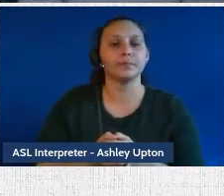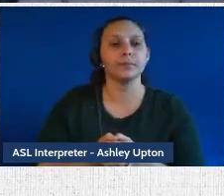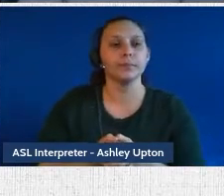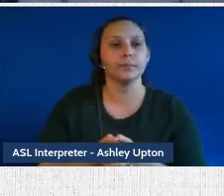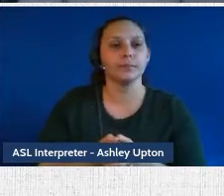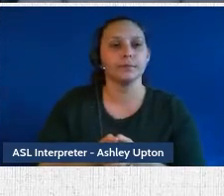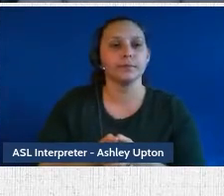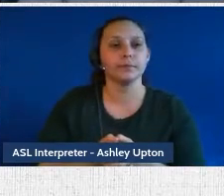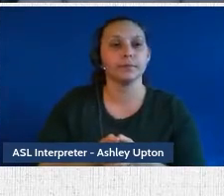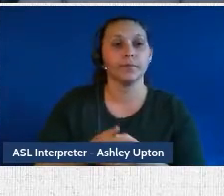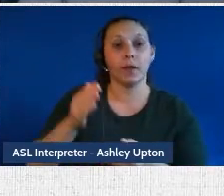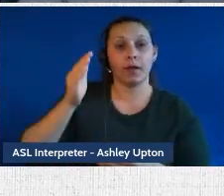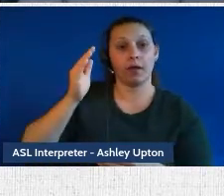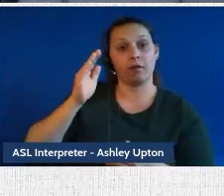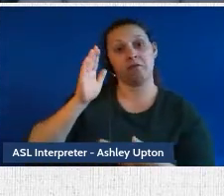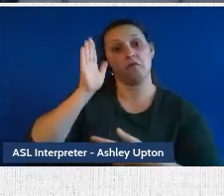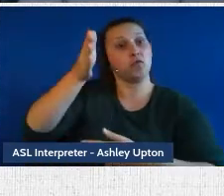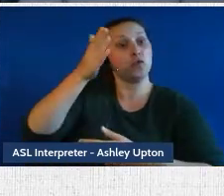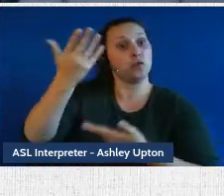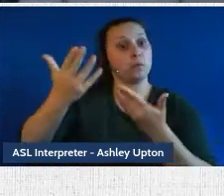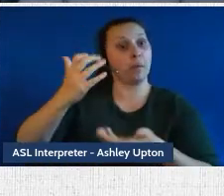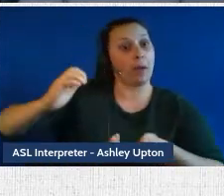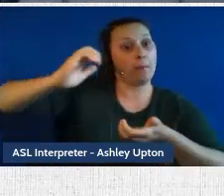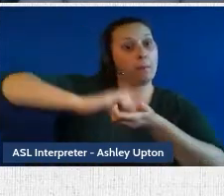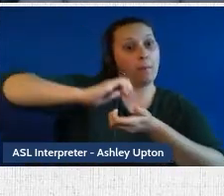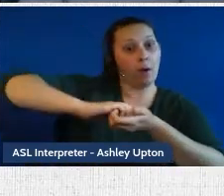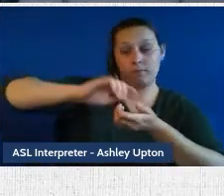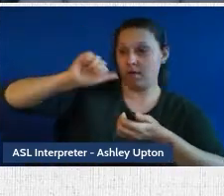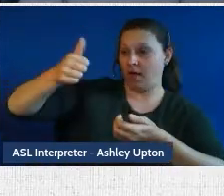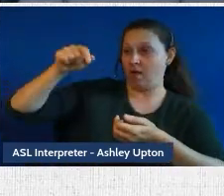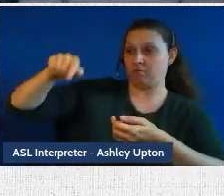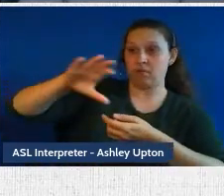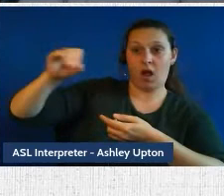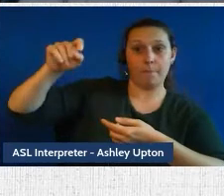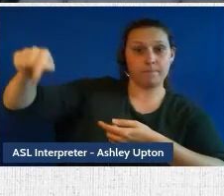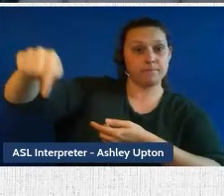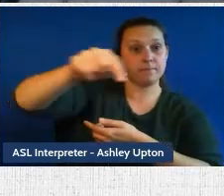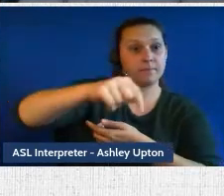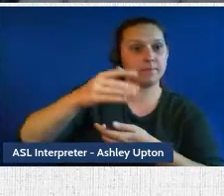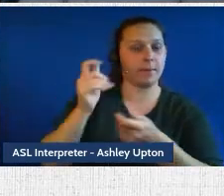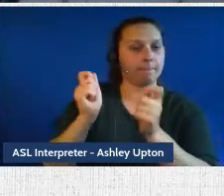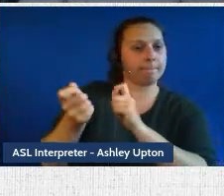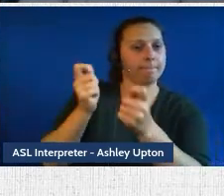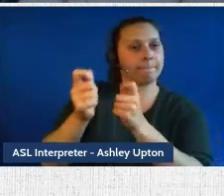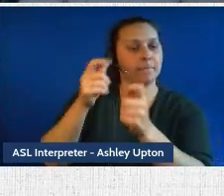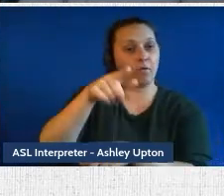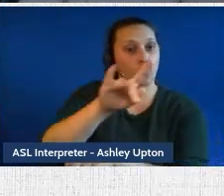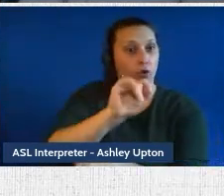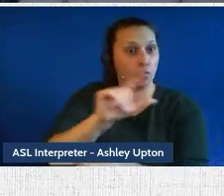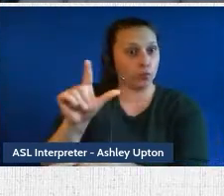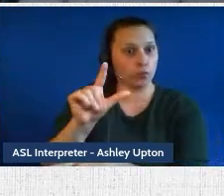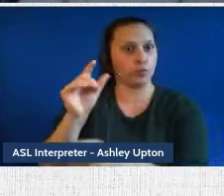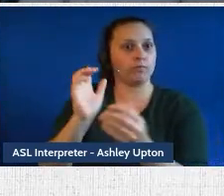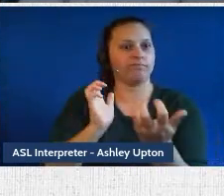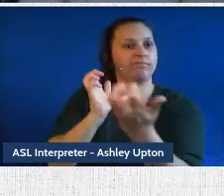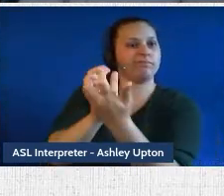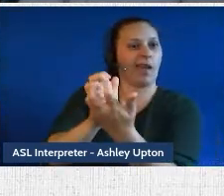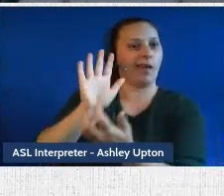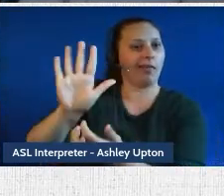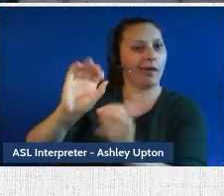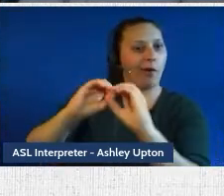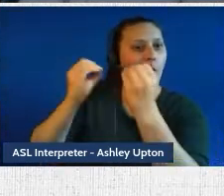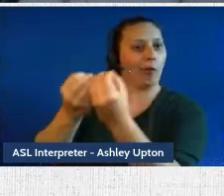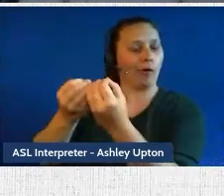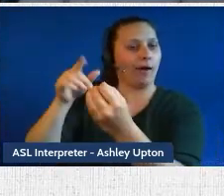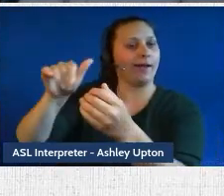industry partnerships, we could work to create a more tailored version of the tool that would only be accessible to that organization and